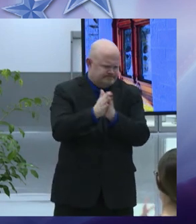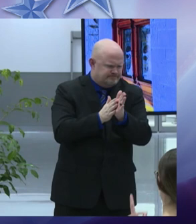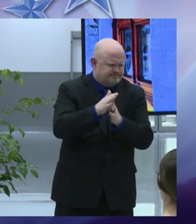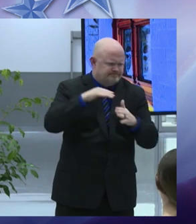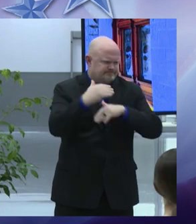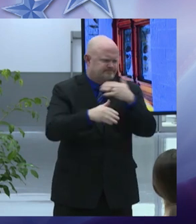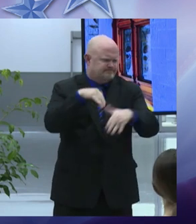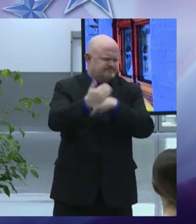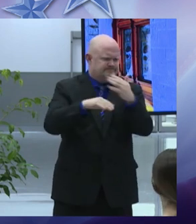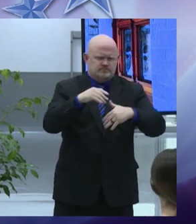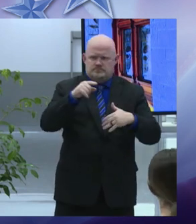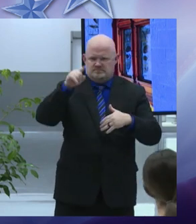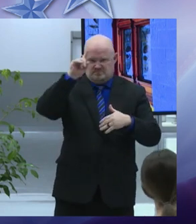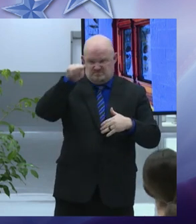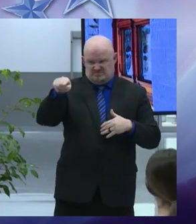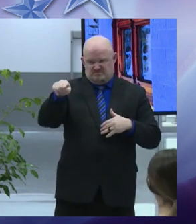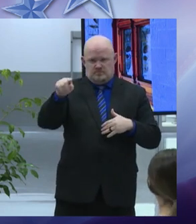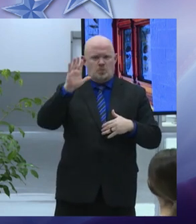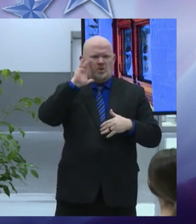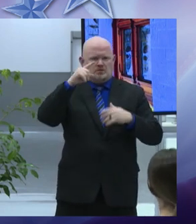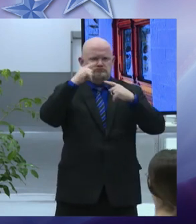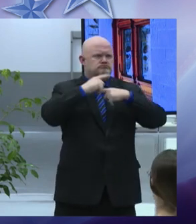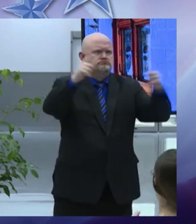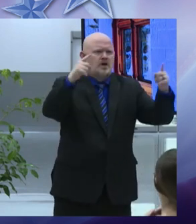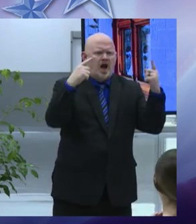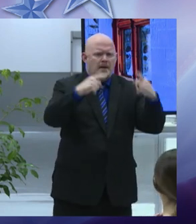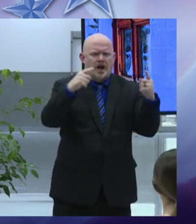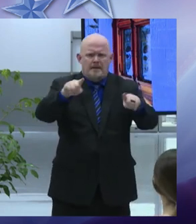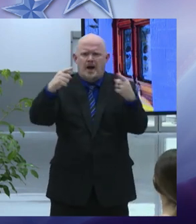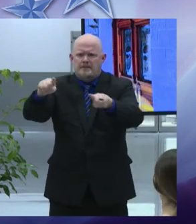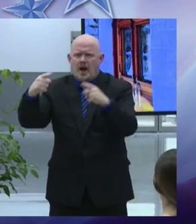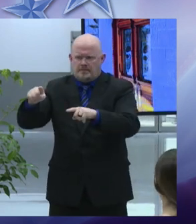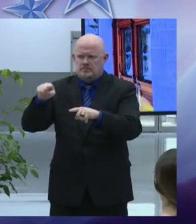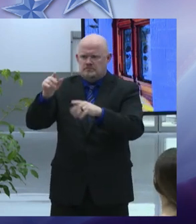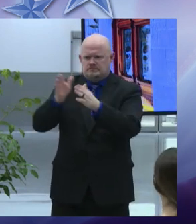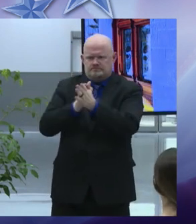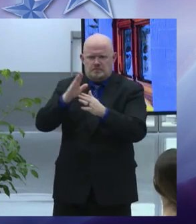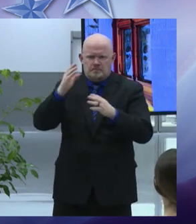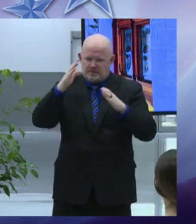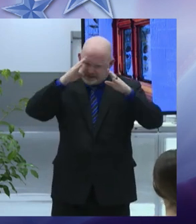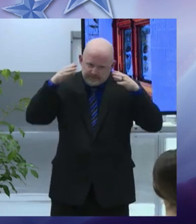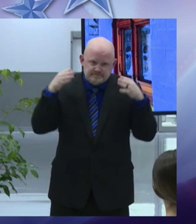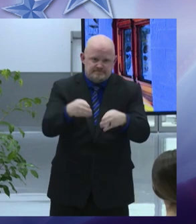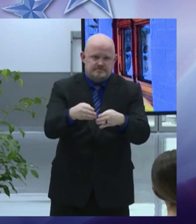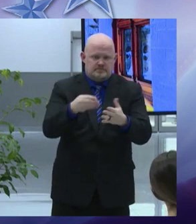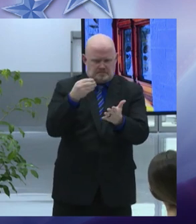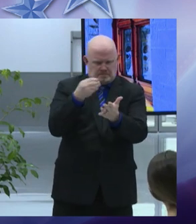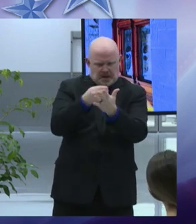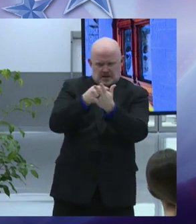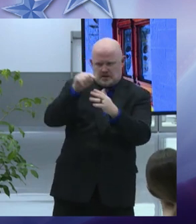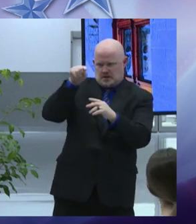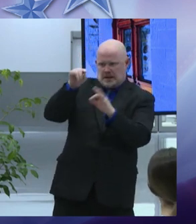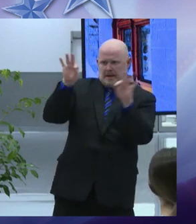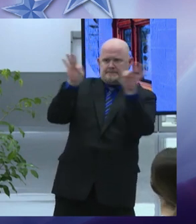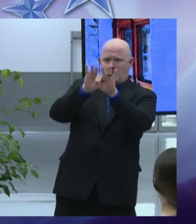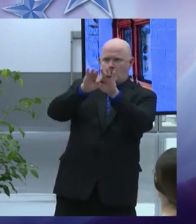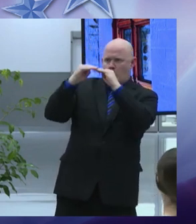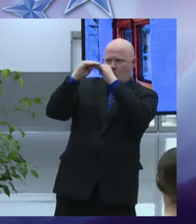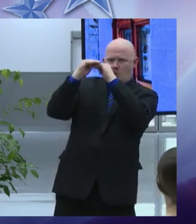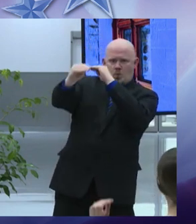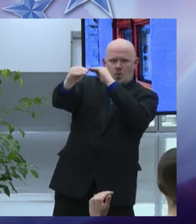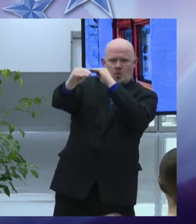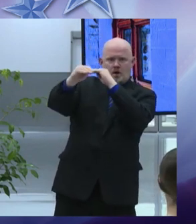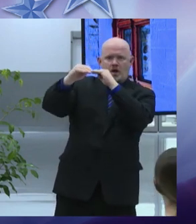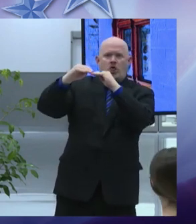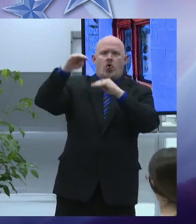is still much to do while we are more fiscally stable now we still need to overcome the fundamental imbalance between annual